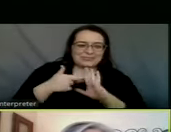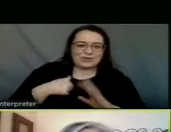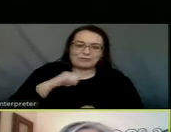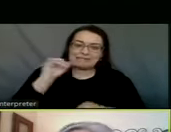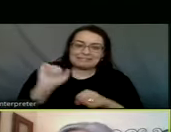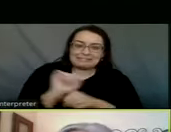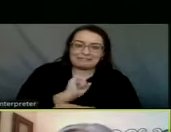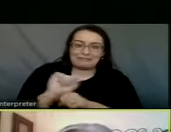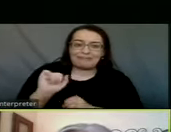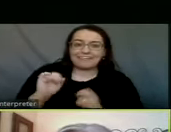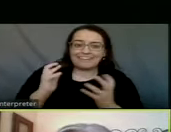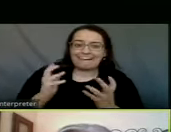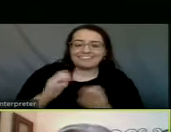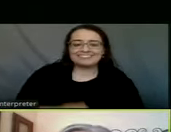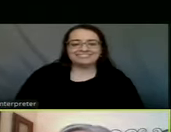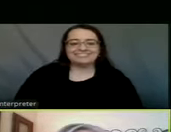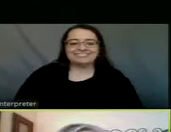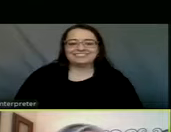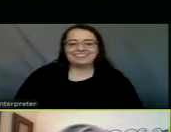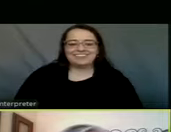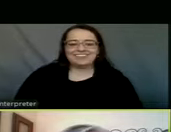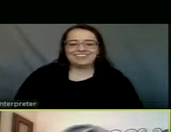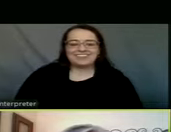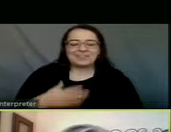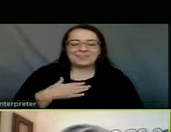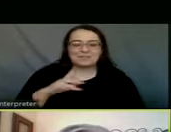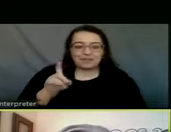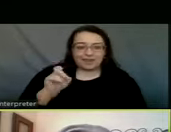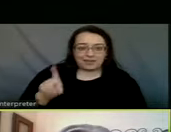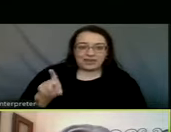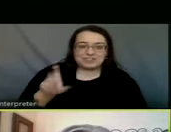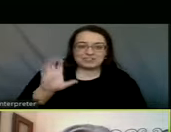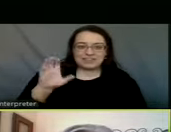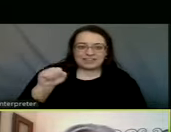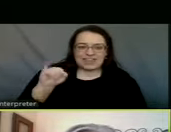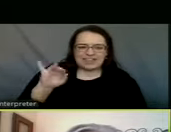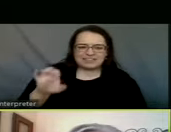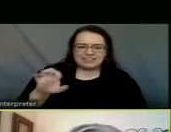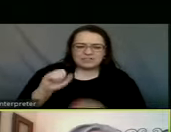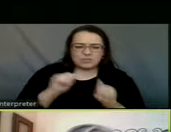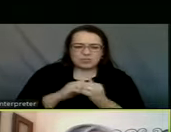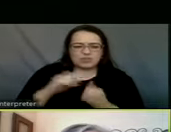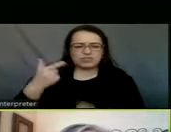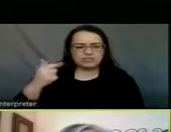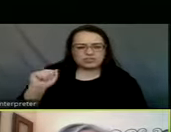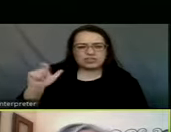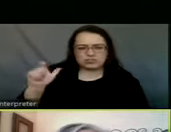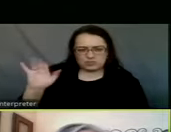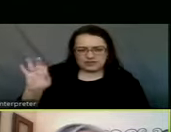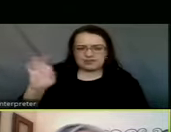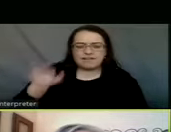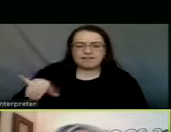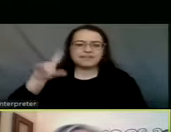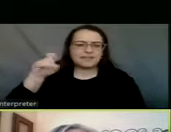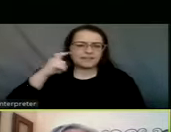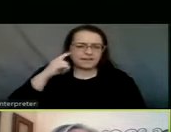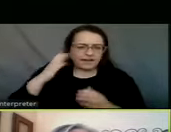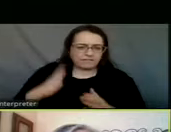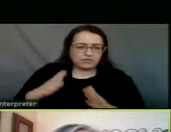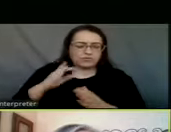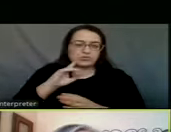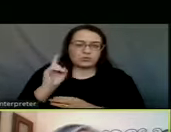and it wasn't working. But my question, Casey, was on the GA-29, that governor's order.